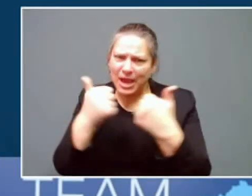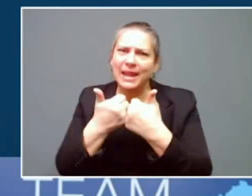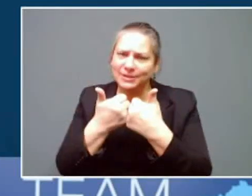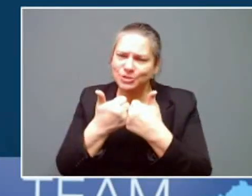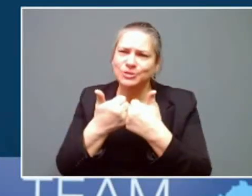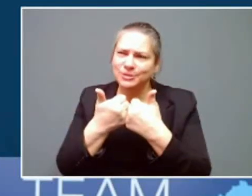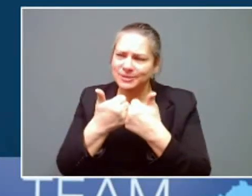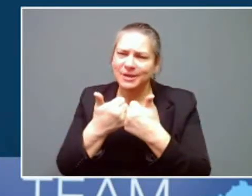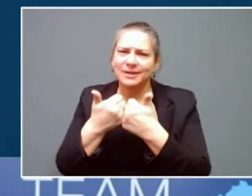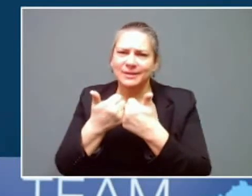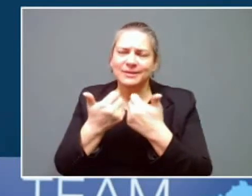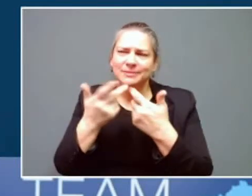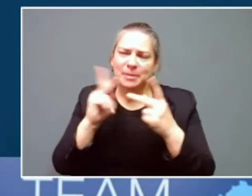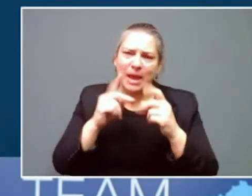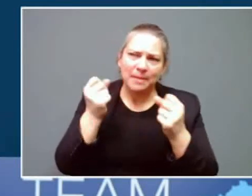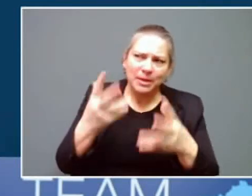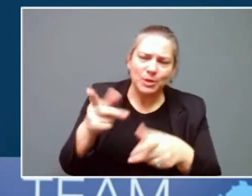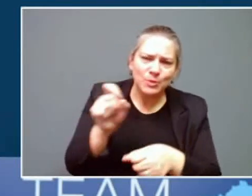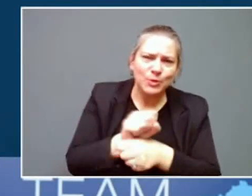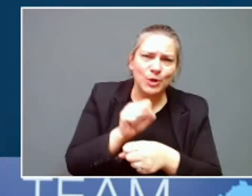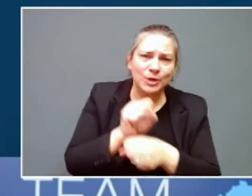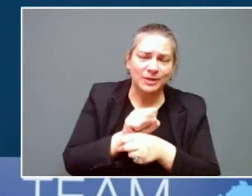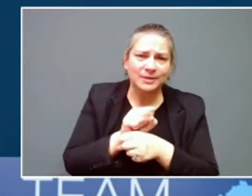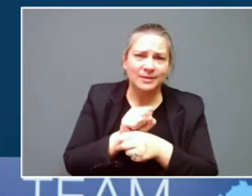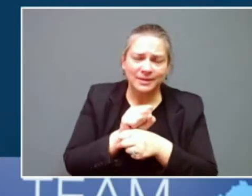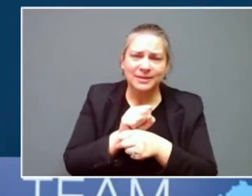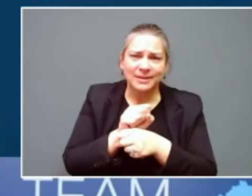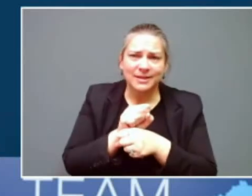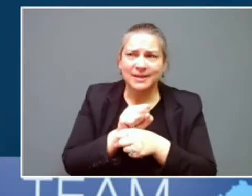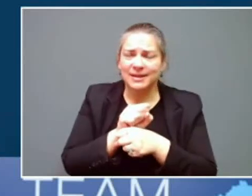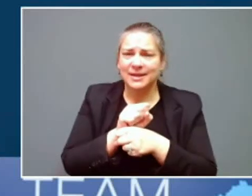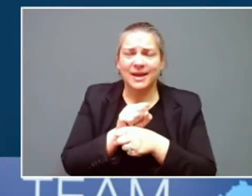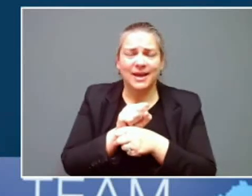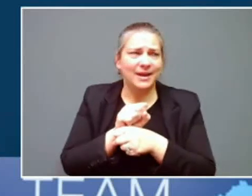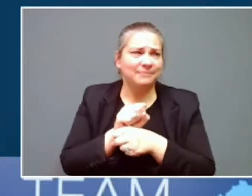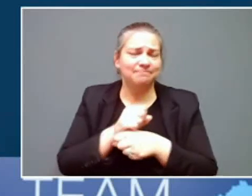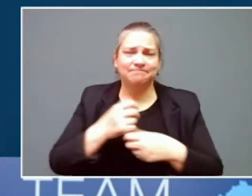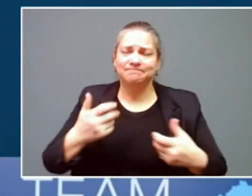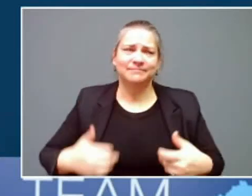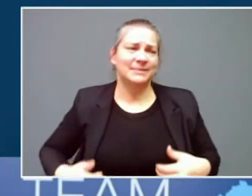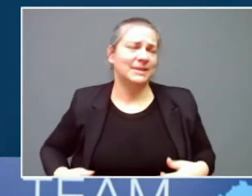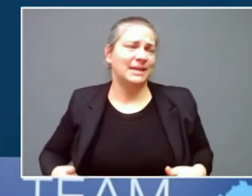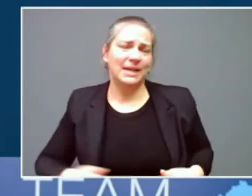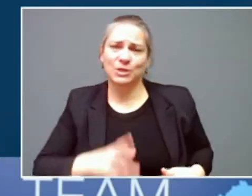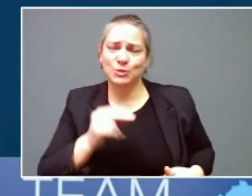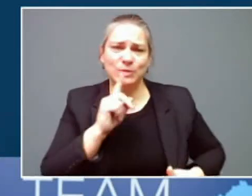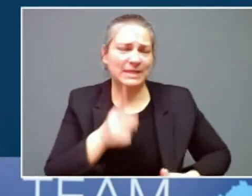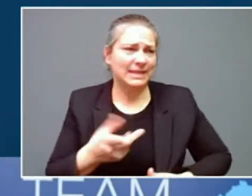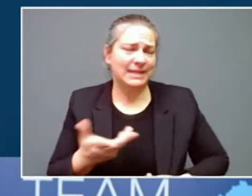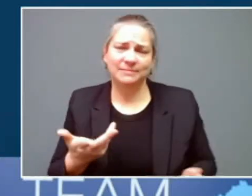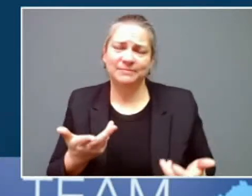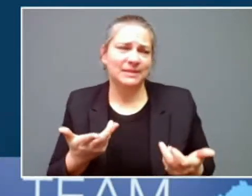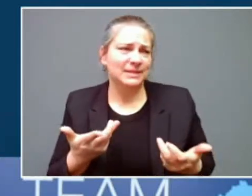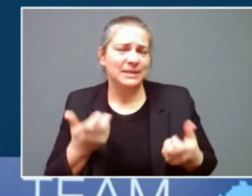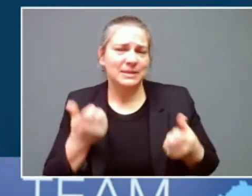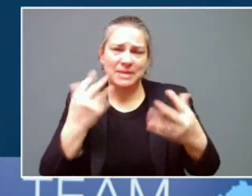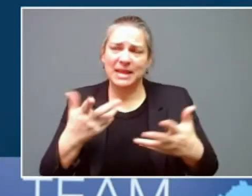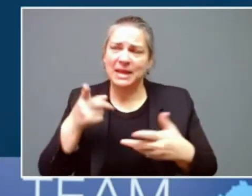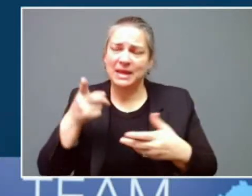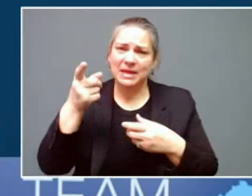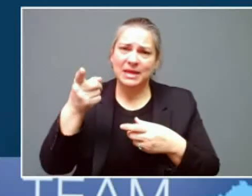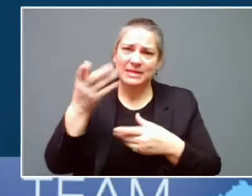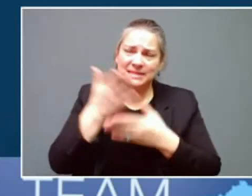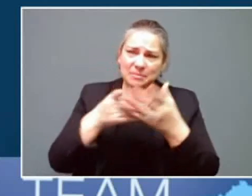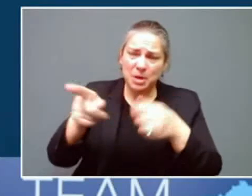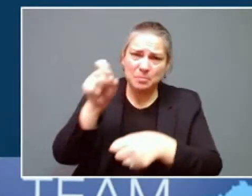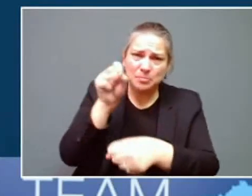of the work environment where people are simply the challenge of employees' employment